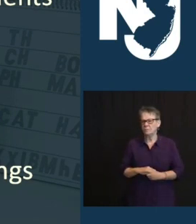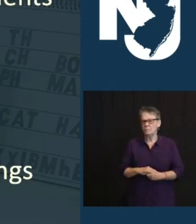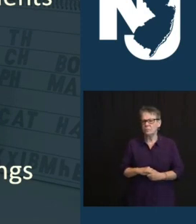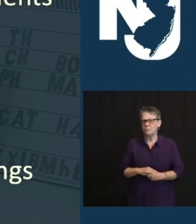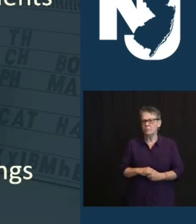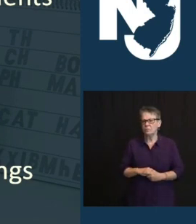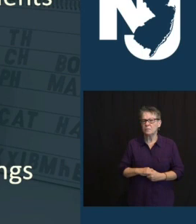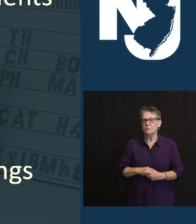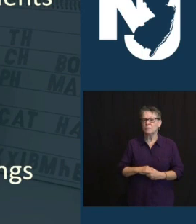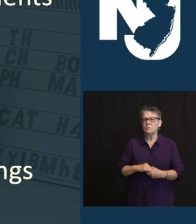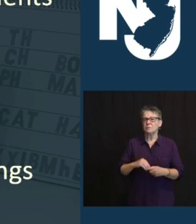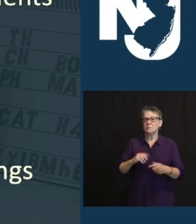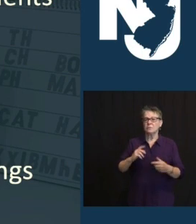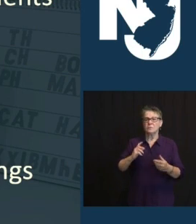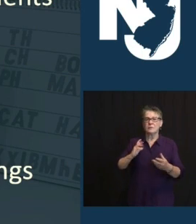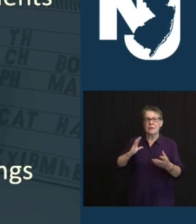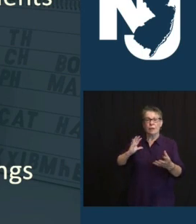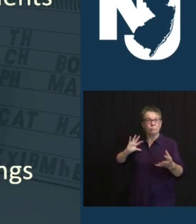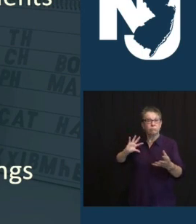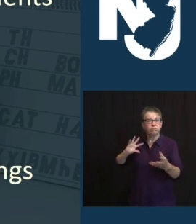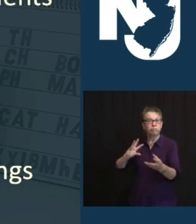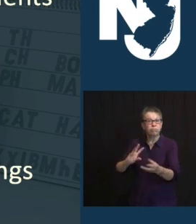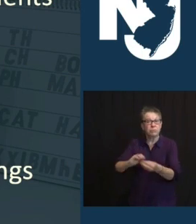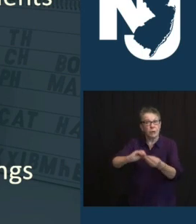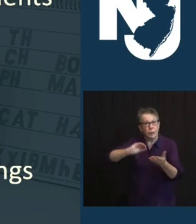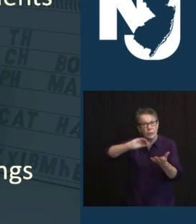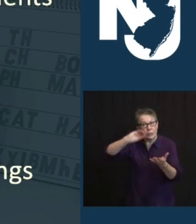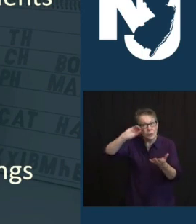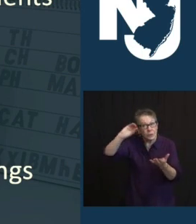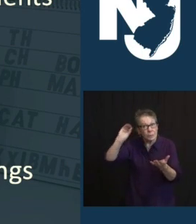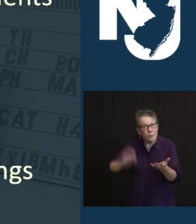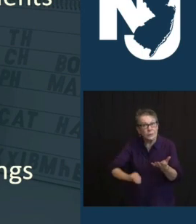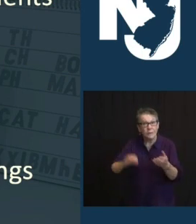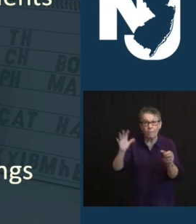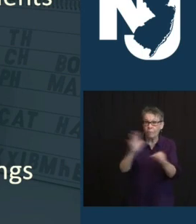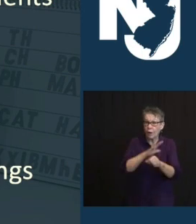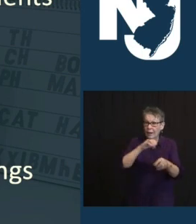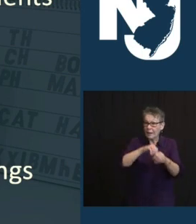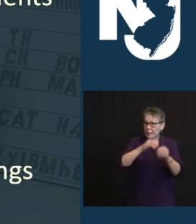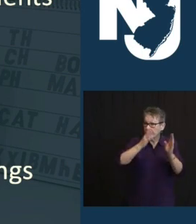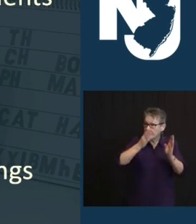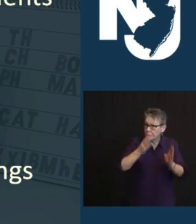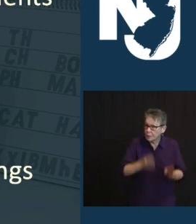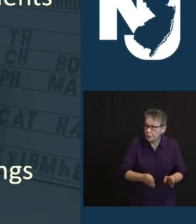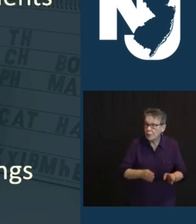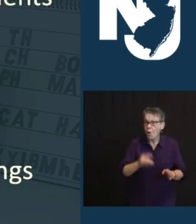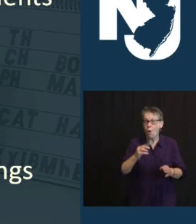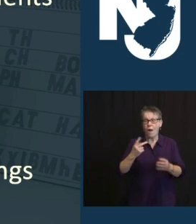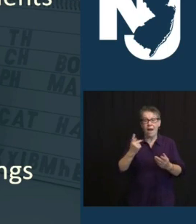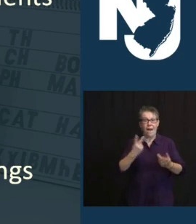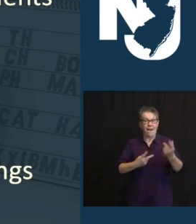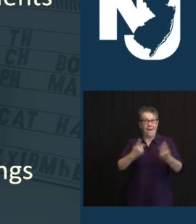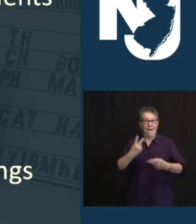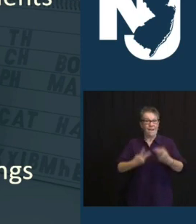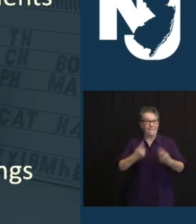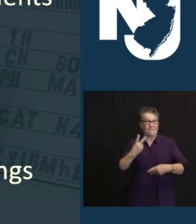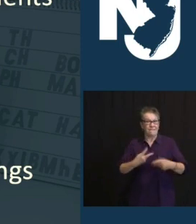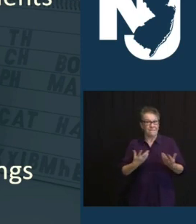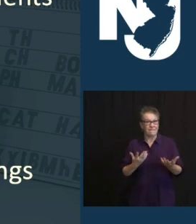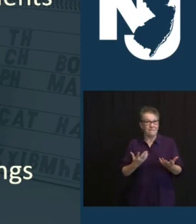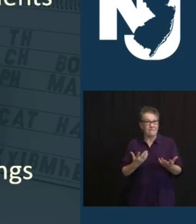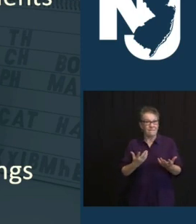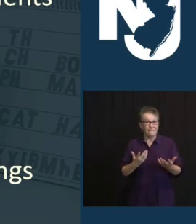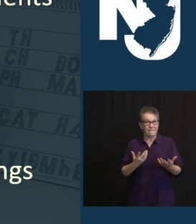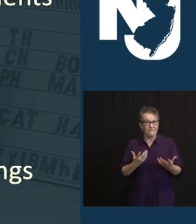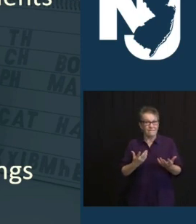KIDS ARE EITHER FULL-ON IN PERSON, IN HYBRID, OR IN A COMBINATION, AND I'M MAKING A MODEST AMOUNT OF